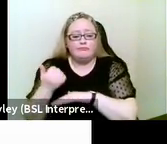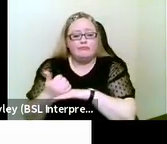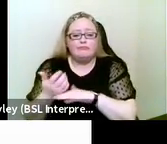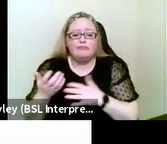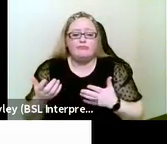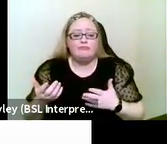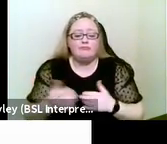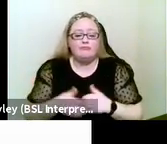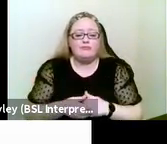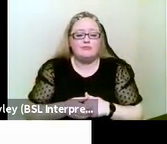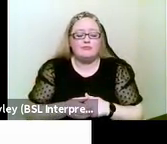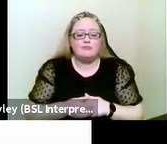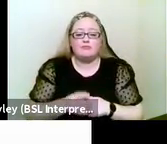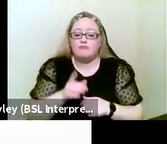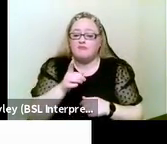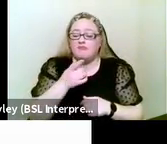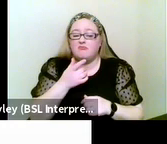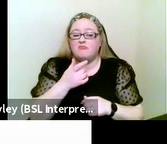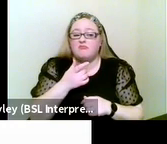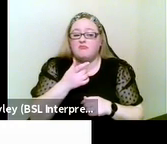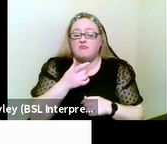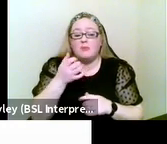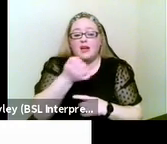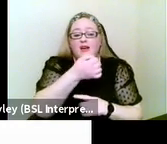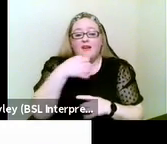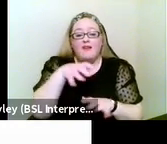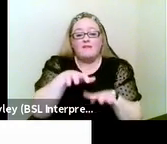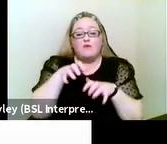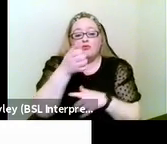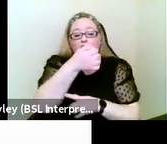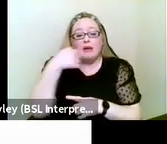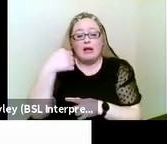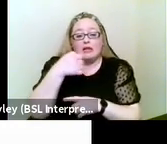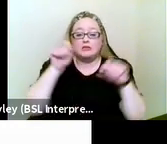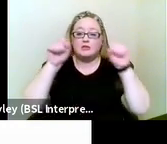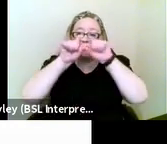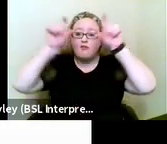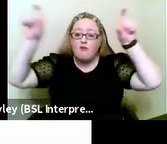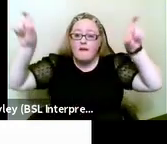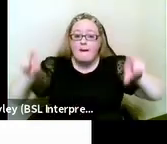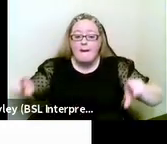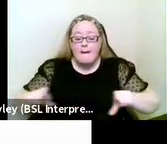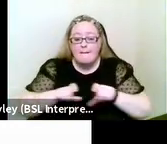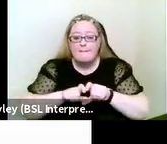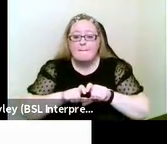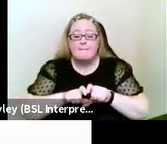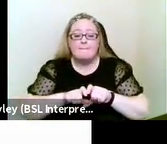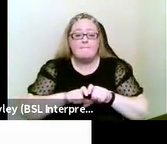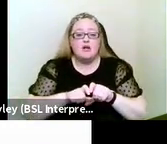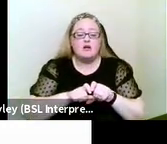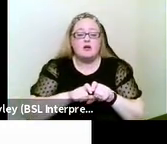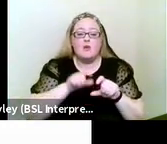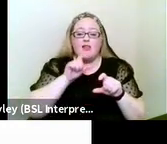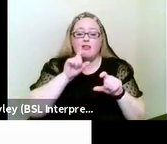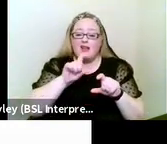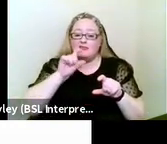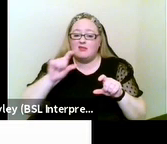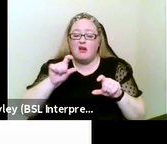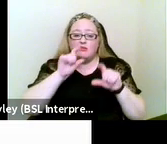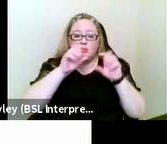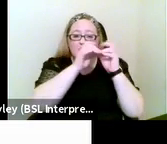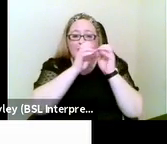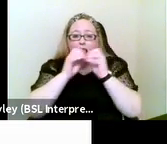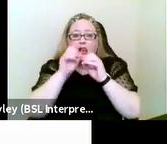make use of fridge magnets on a large metal frame, big coloured letters to spell words out that people can view.